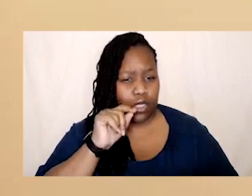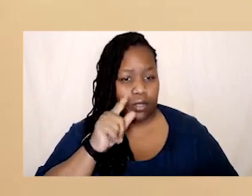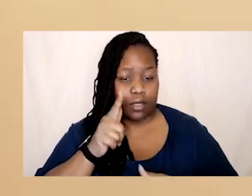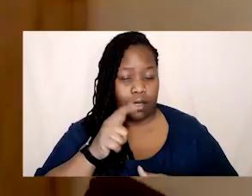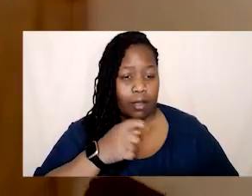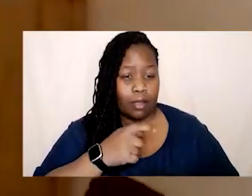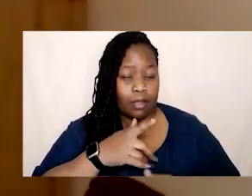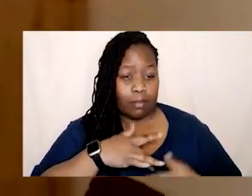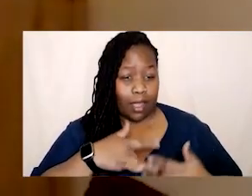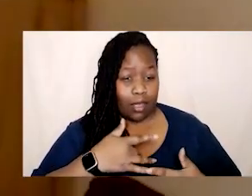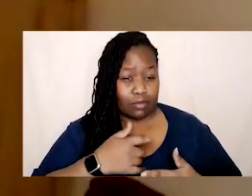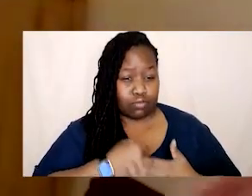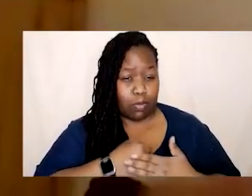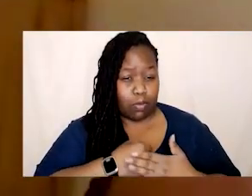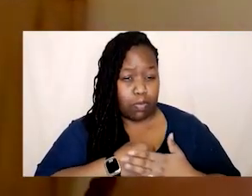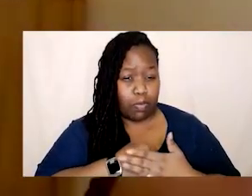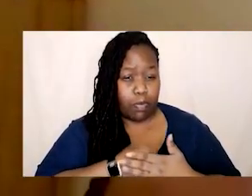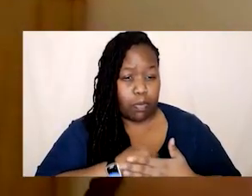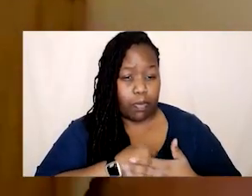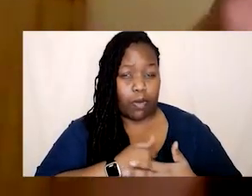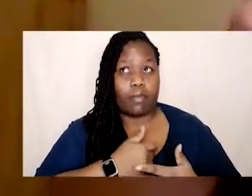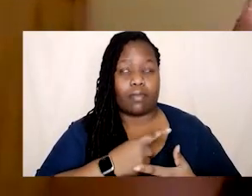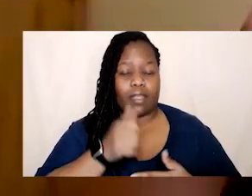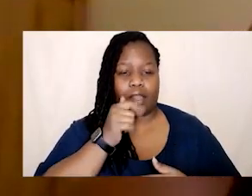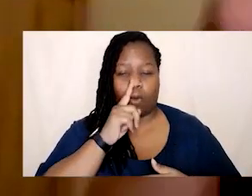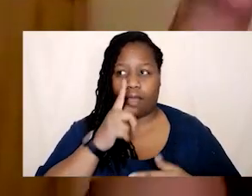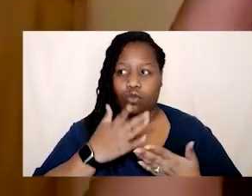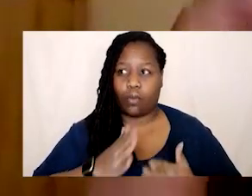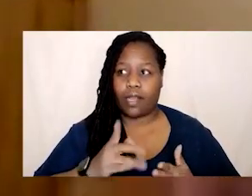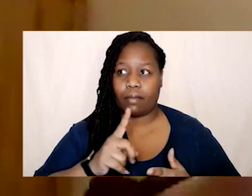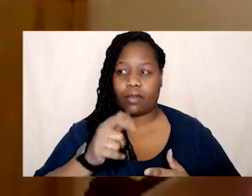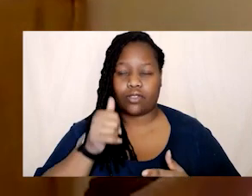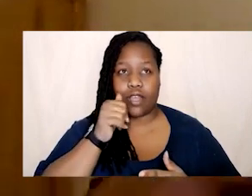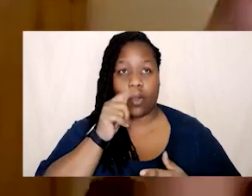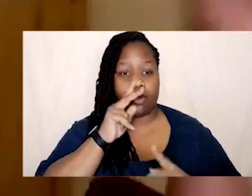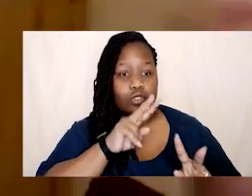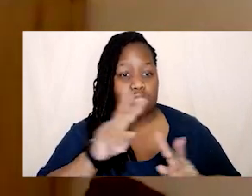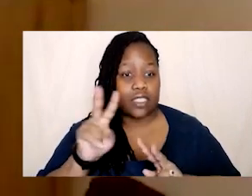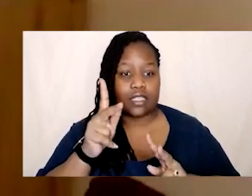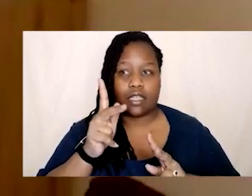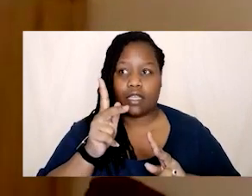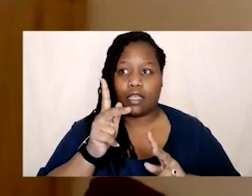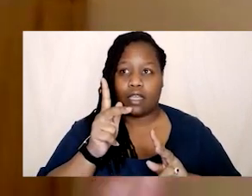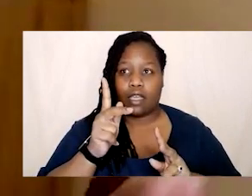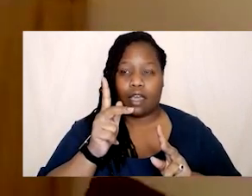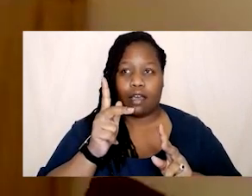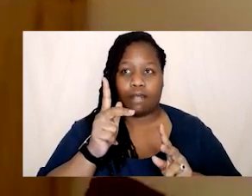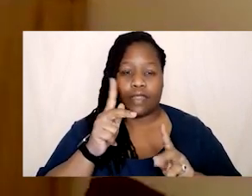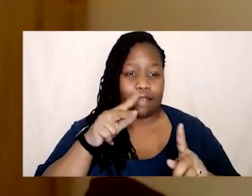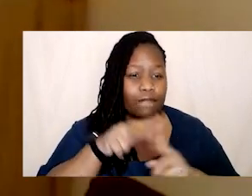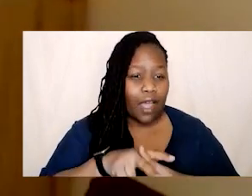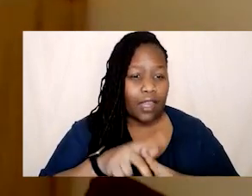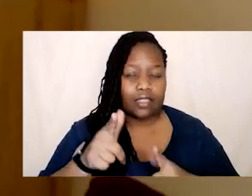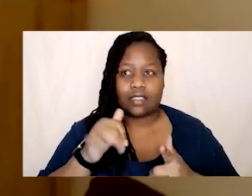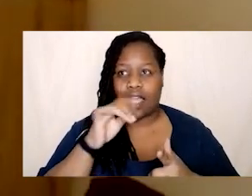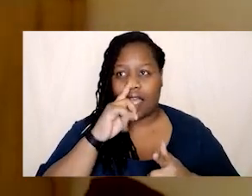up here i just have to open the app and i know that i'm going to see violence i'm going to see transphobia and i just i know and i saw something the other